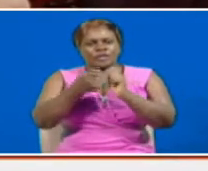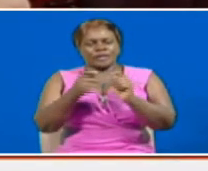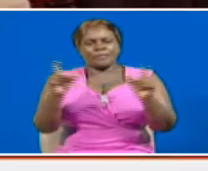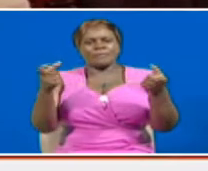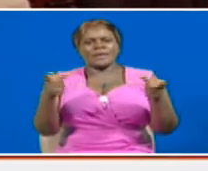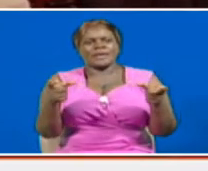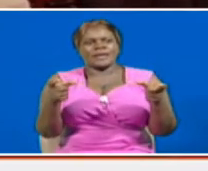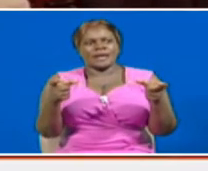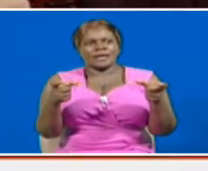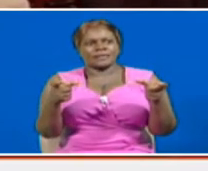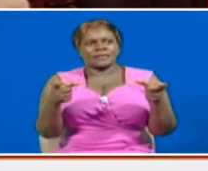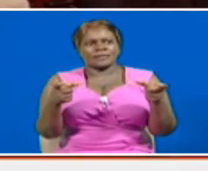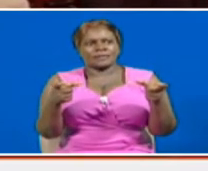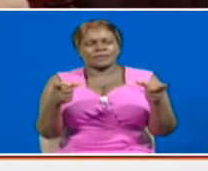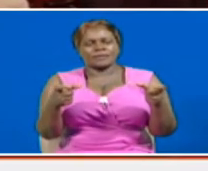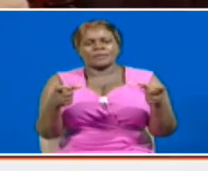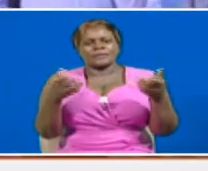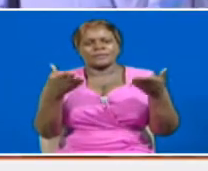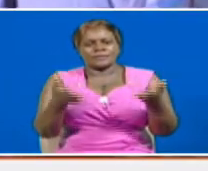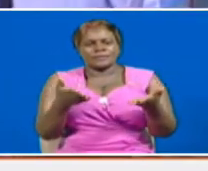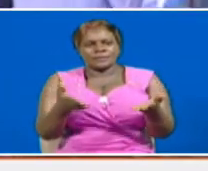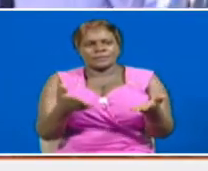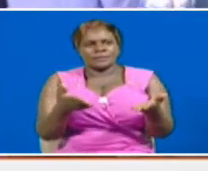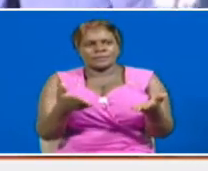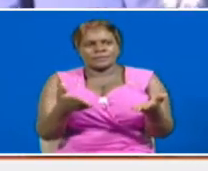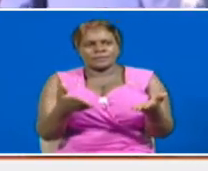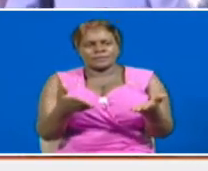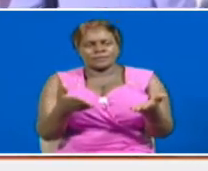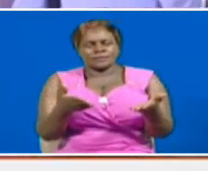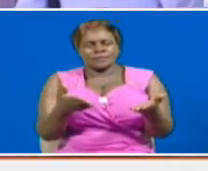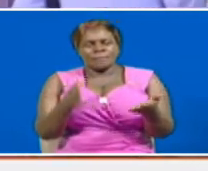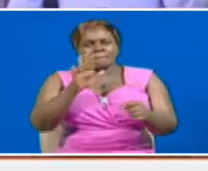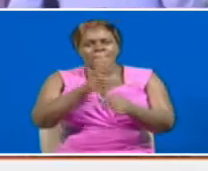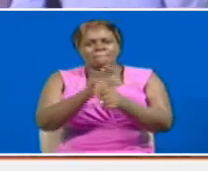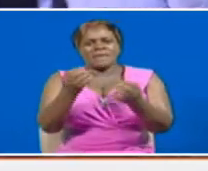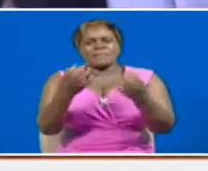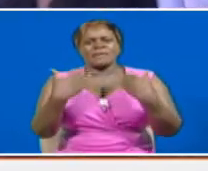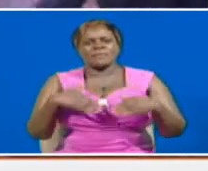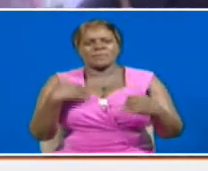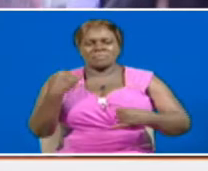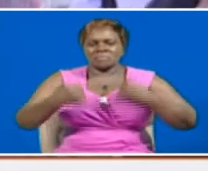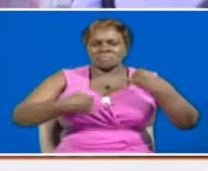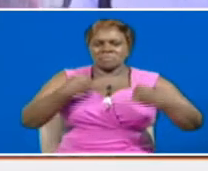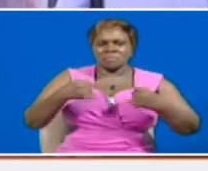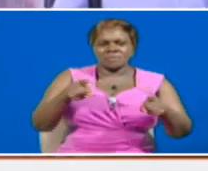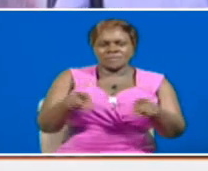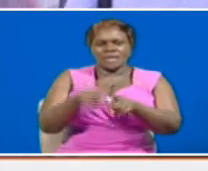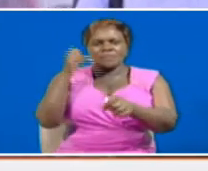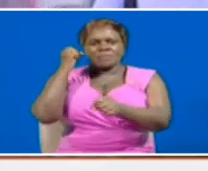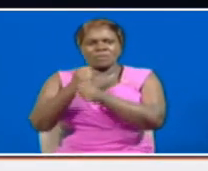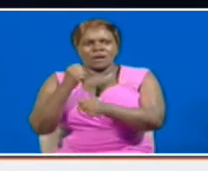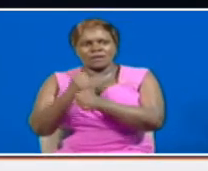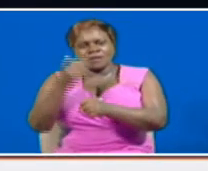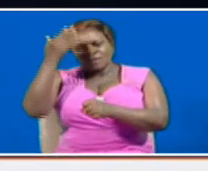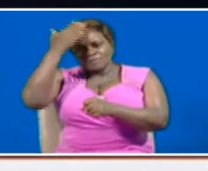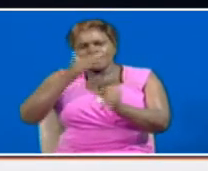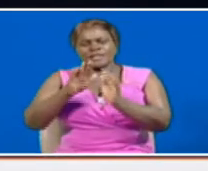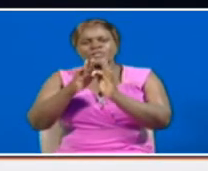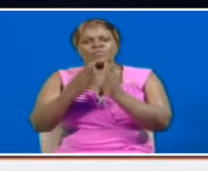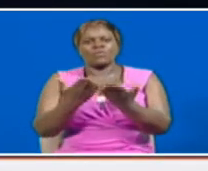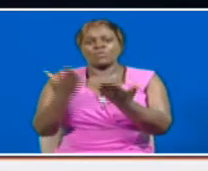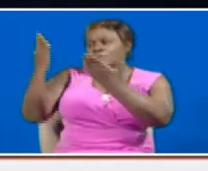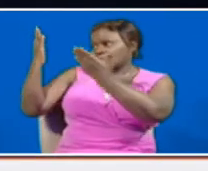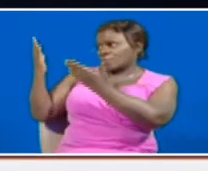terms of audience size. This has made it the go-to platform for many for entertainment and work. For Facebook and its parent